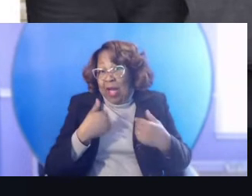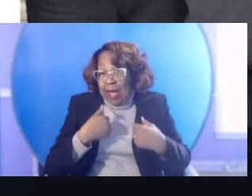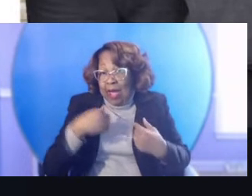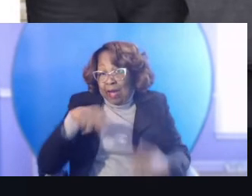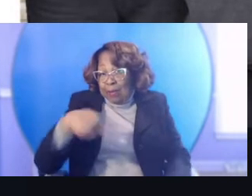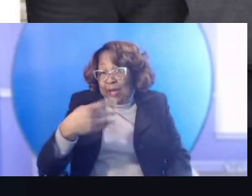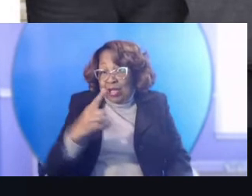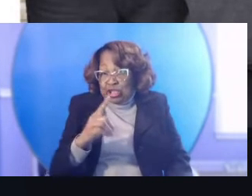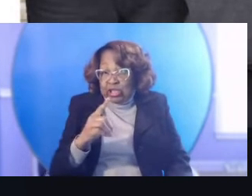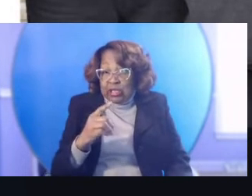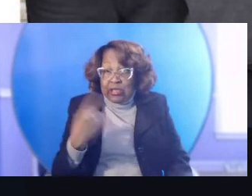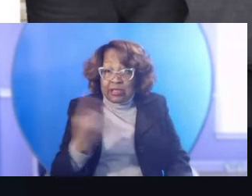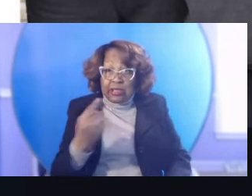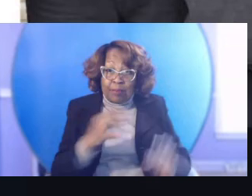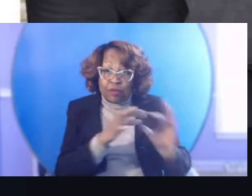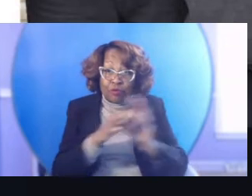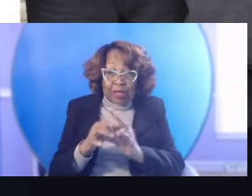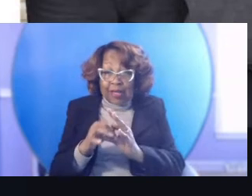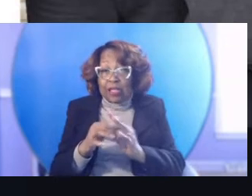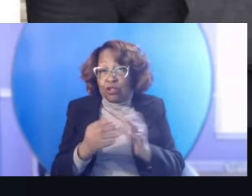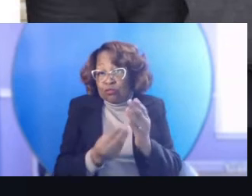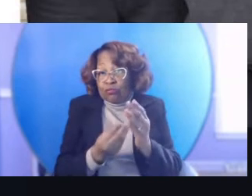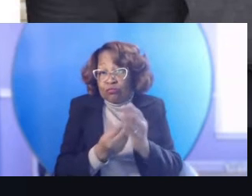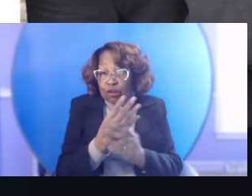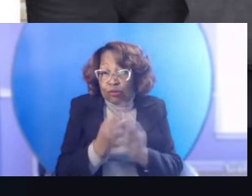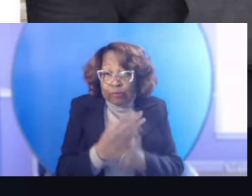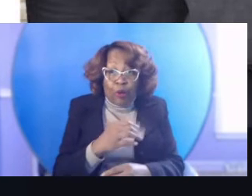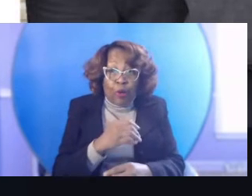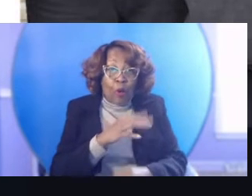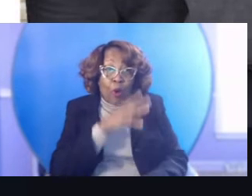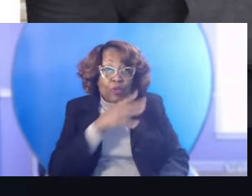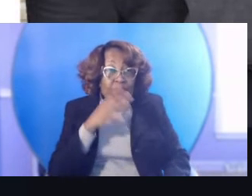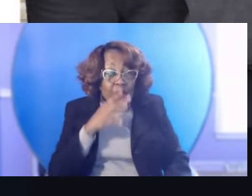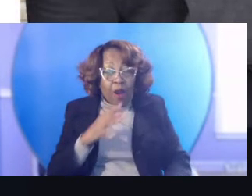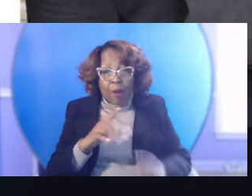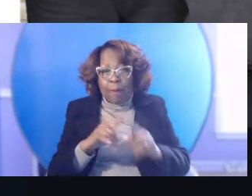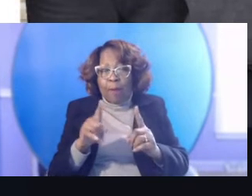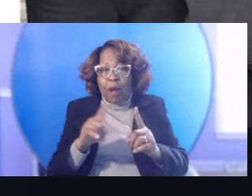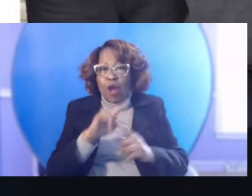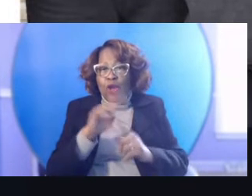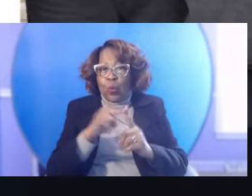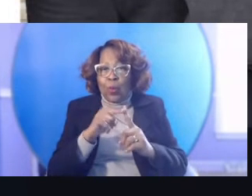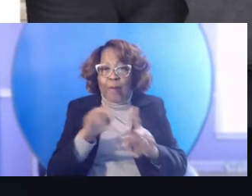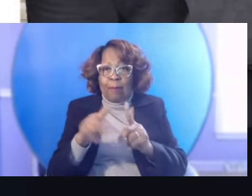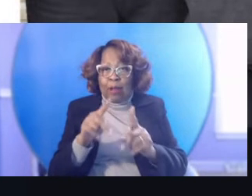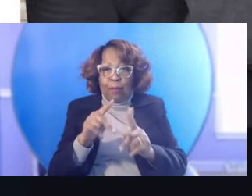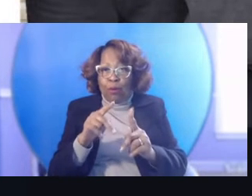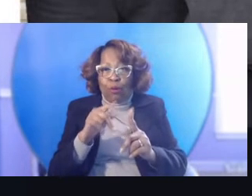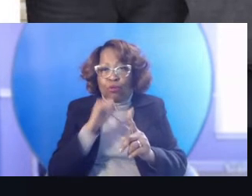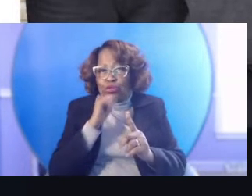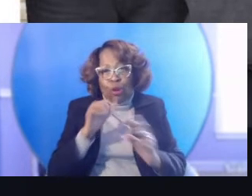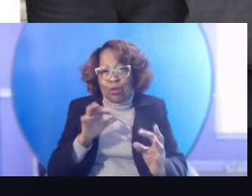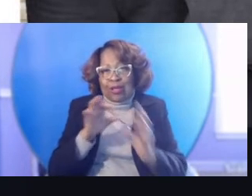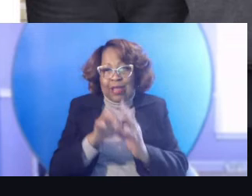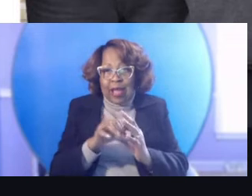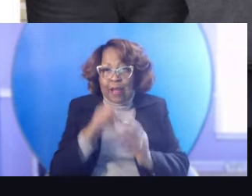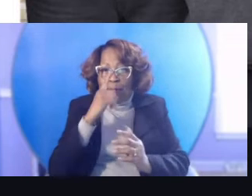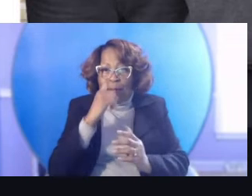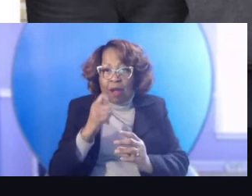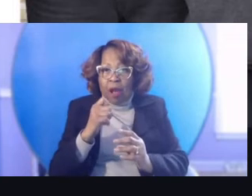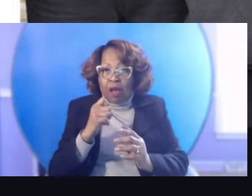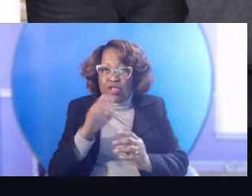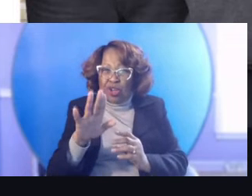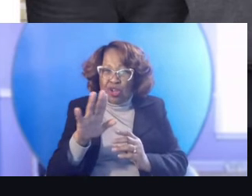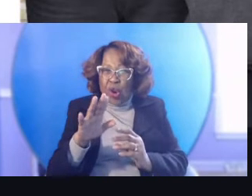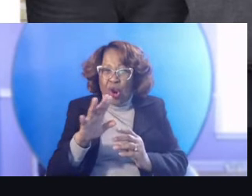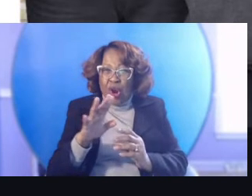something that was urban ag focused or agriculturally focused. But when you start losing people because you're speaking above their heads, you've missed